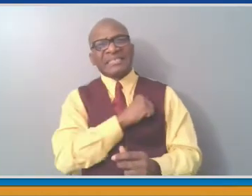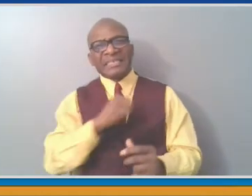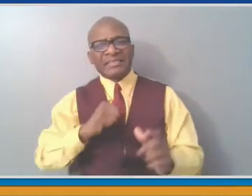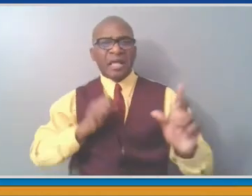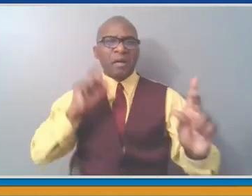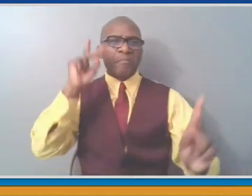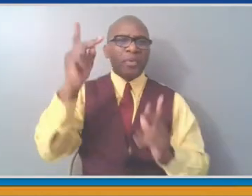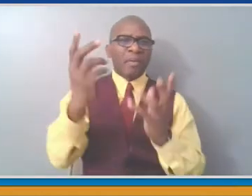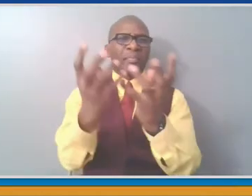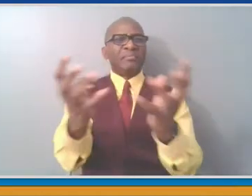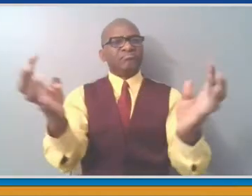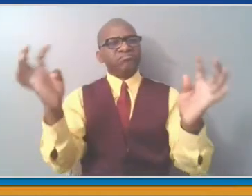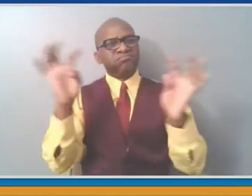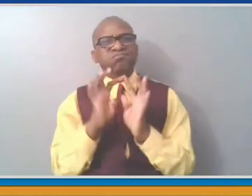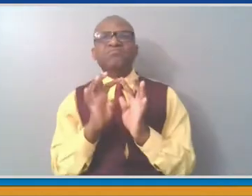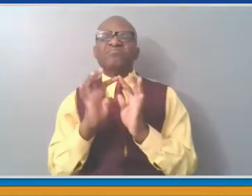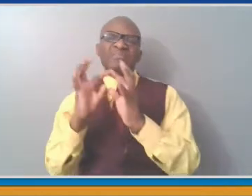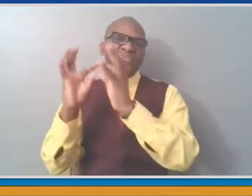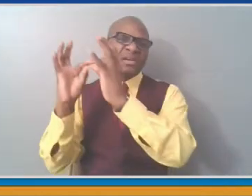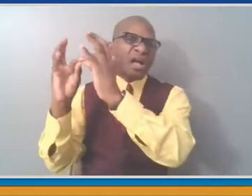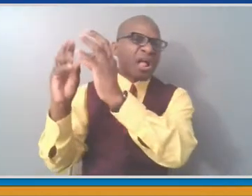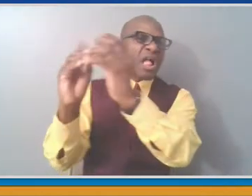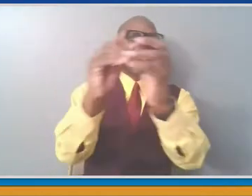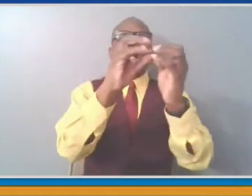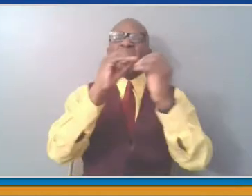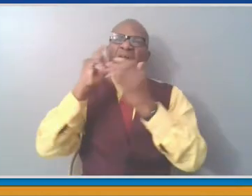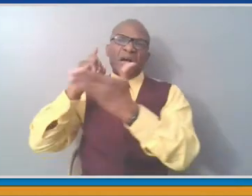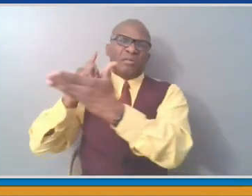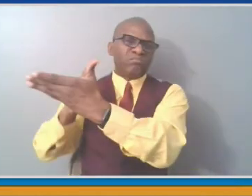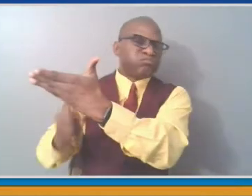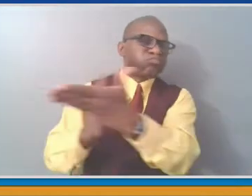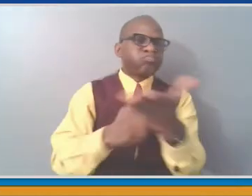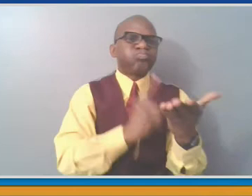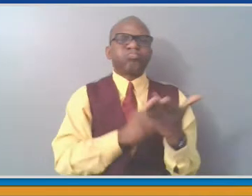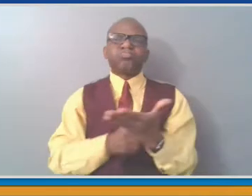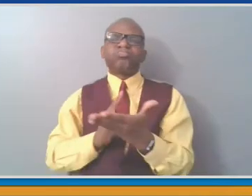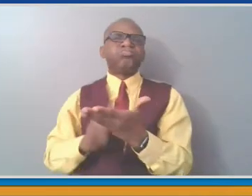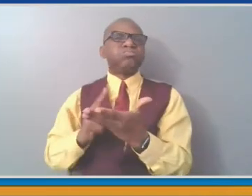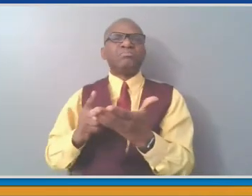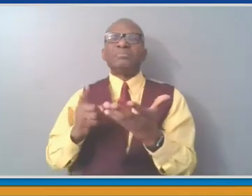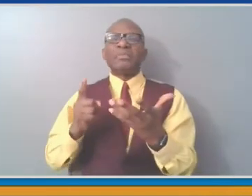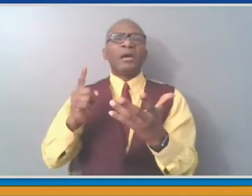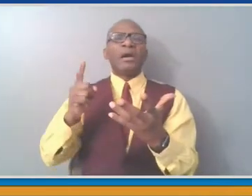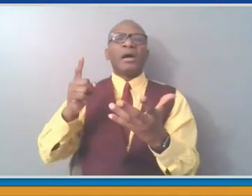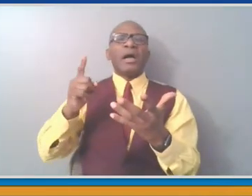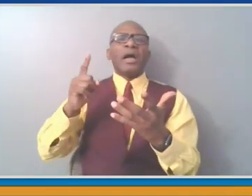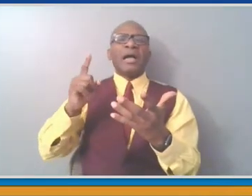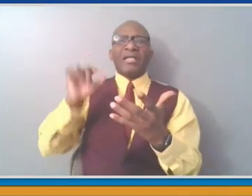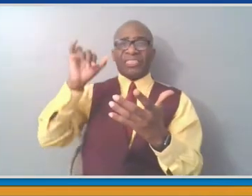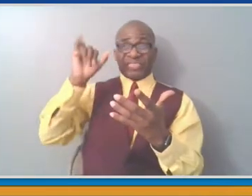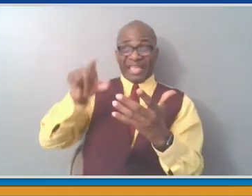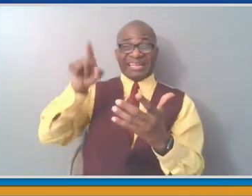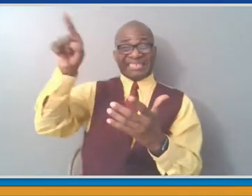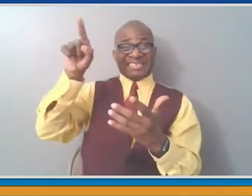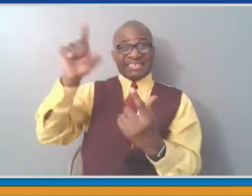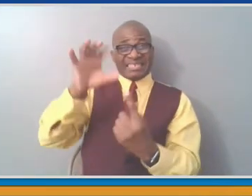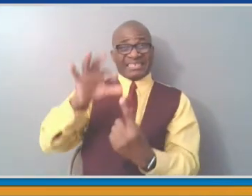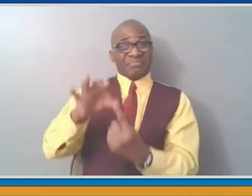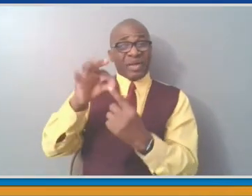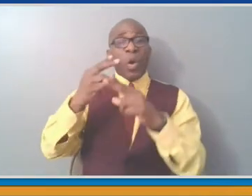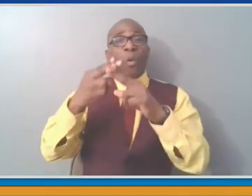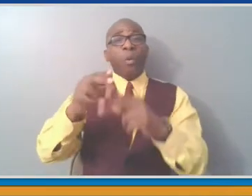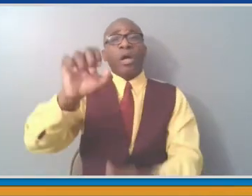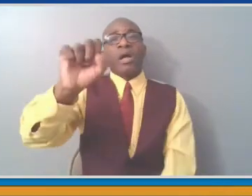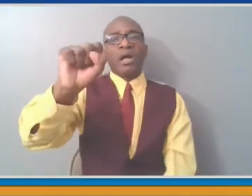which we lost two years ago when it was eliminated by the former president, the former majorities in both houses. The